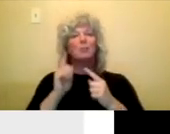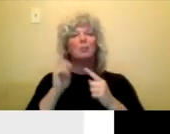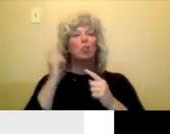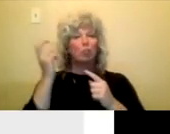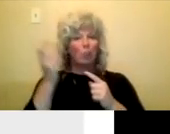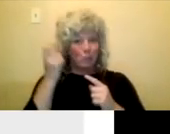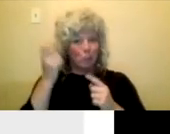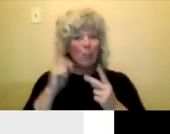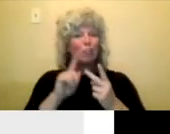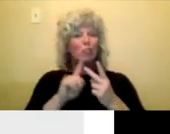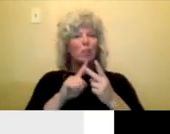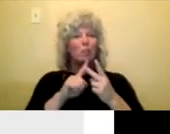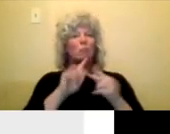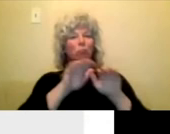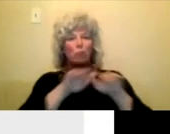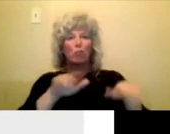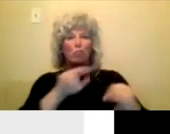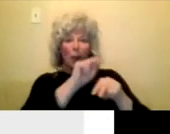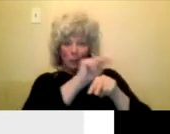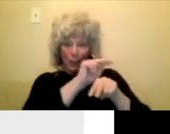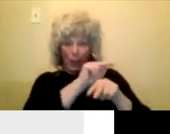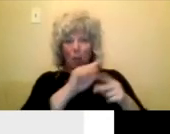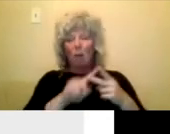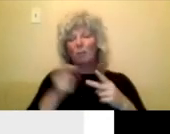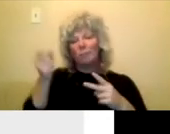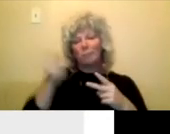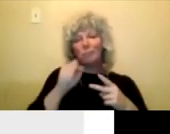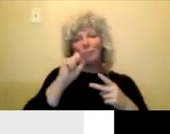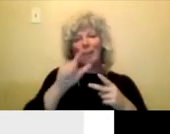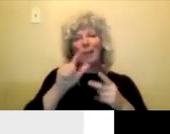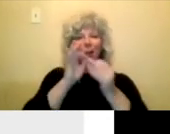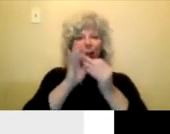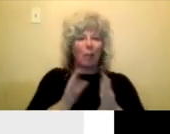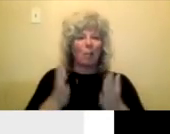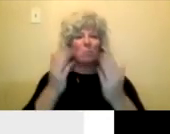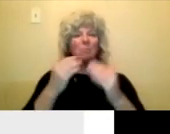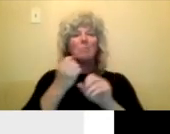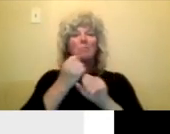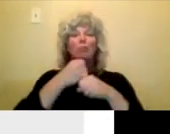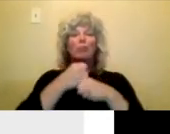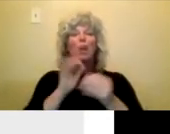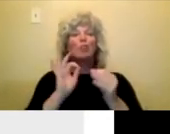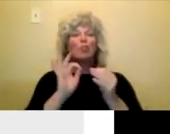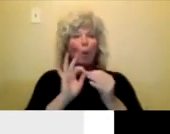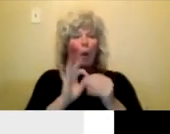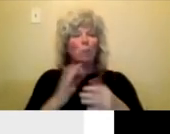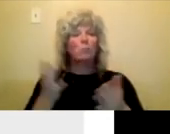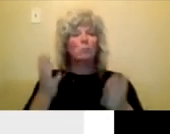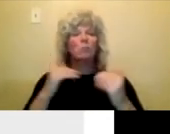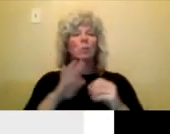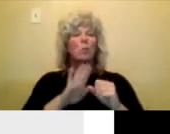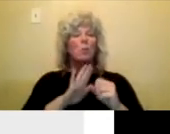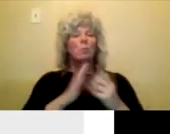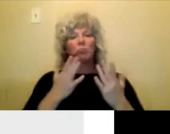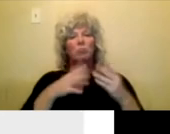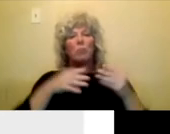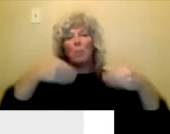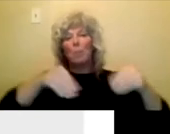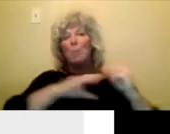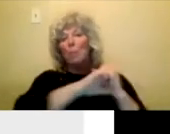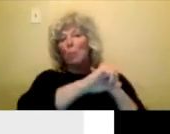ASL interpreters, production costs, promotion costs for a project. Keep in mind accessibility,